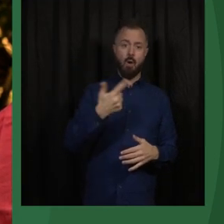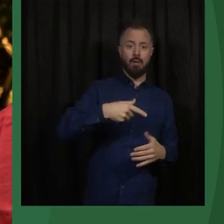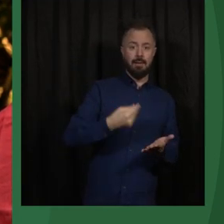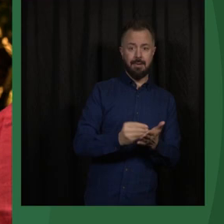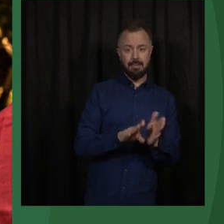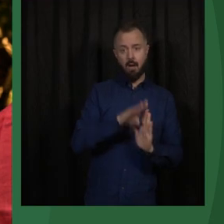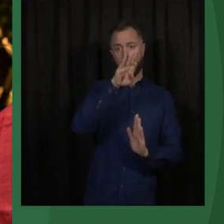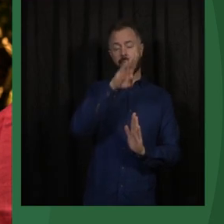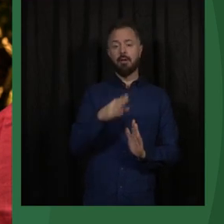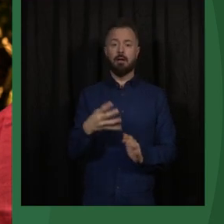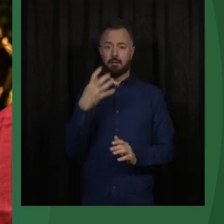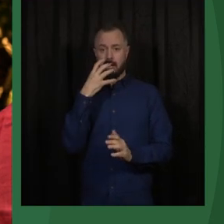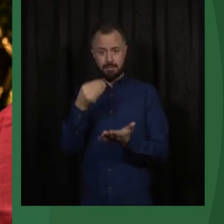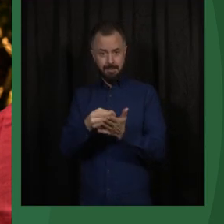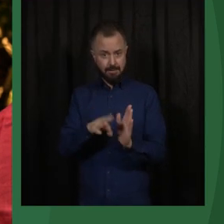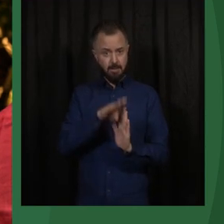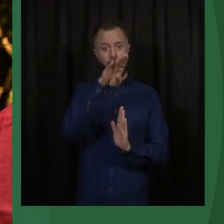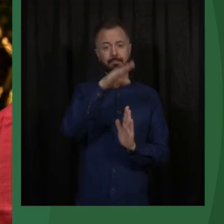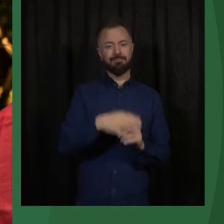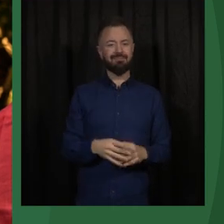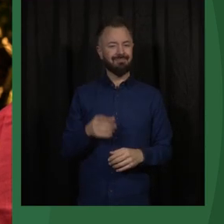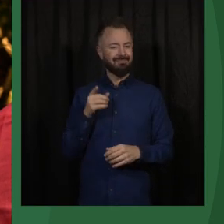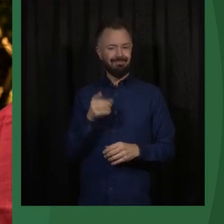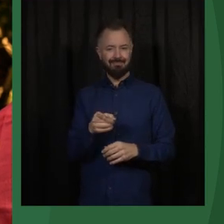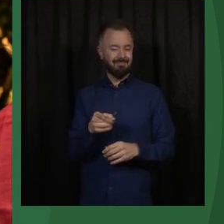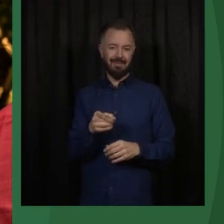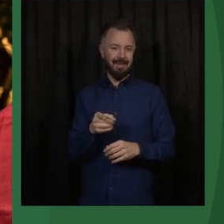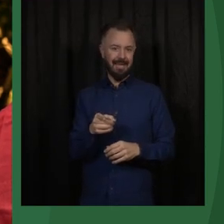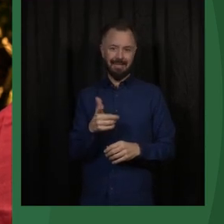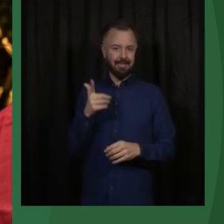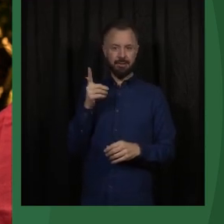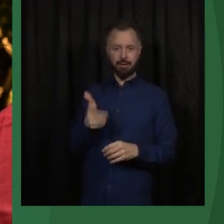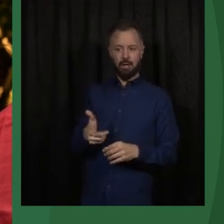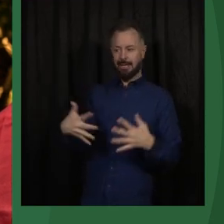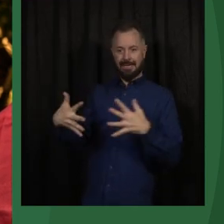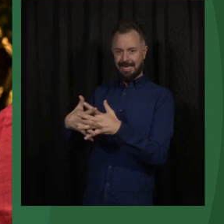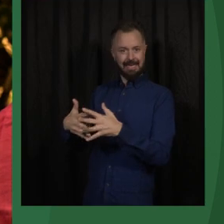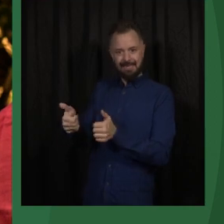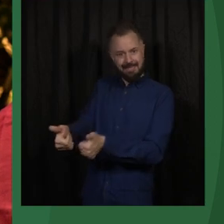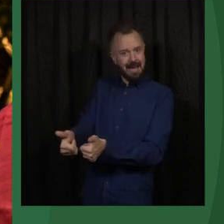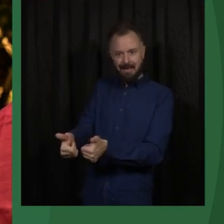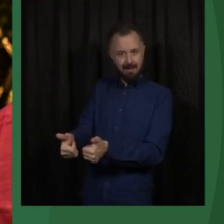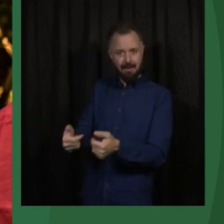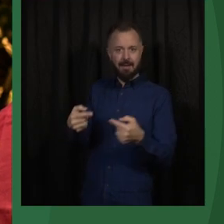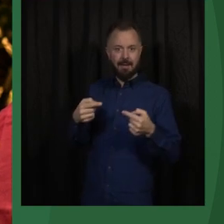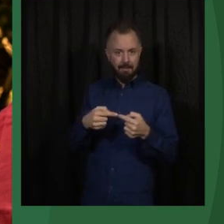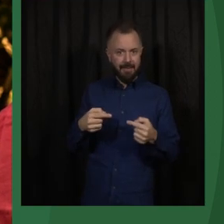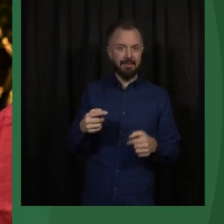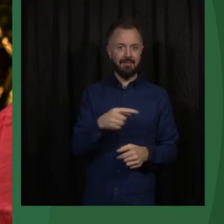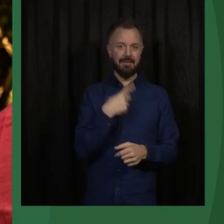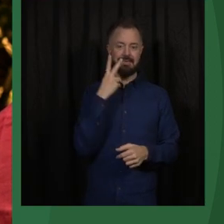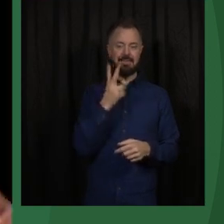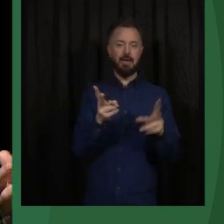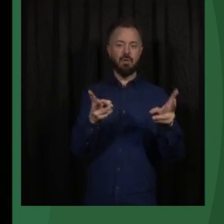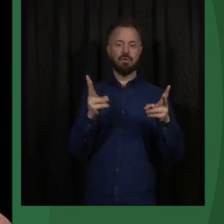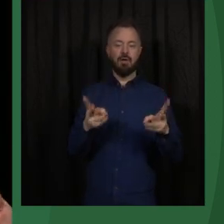The gas prices have increased. And that's not because of what's itself. So that we also, because we